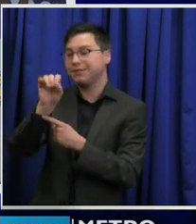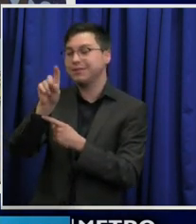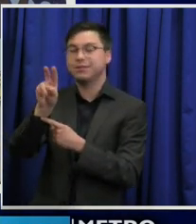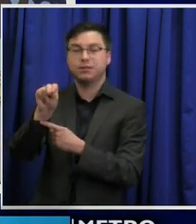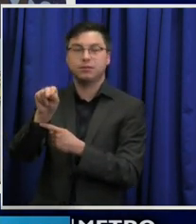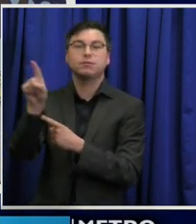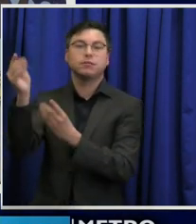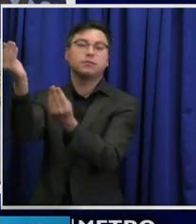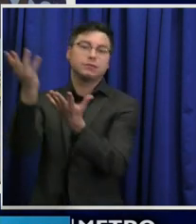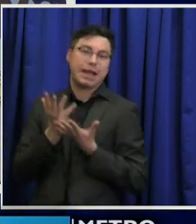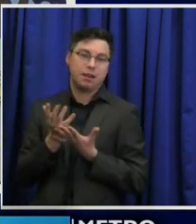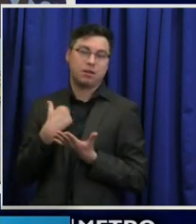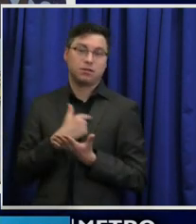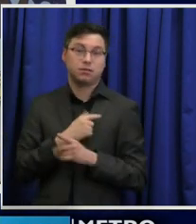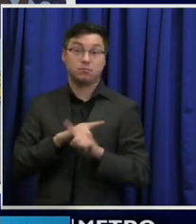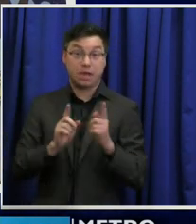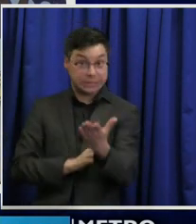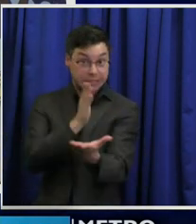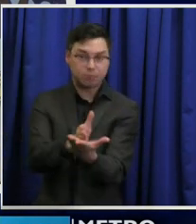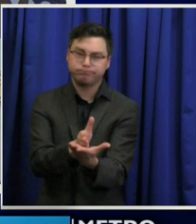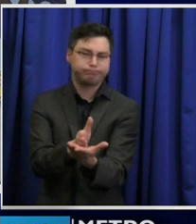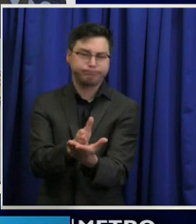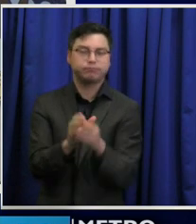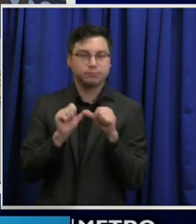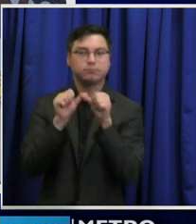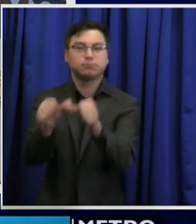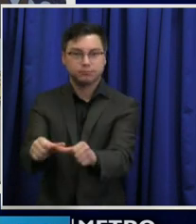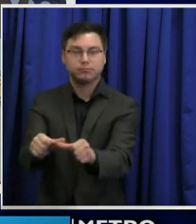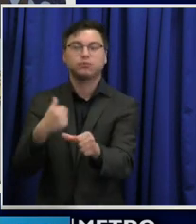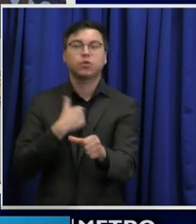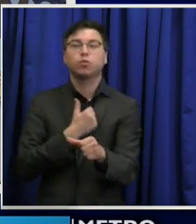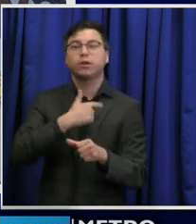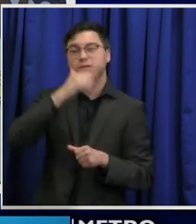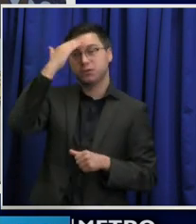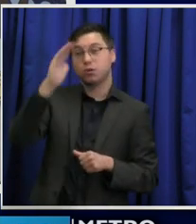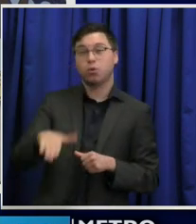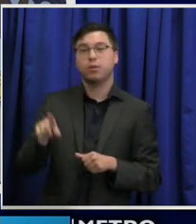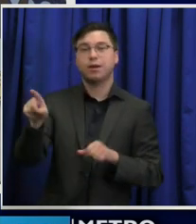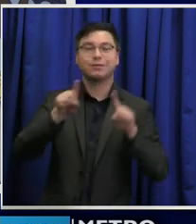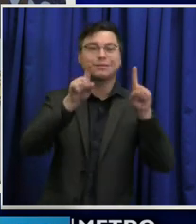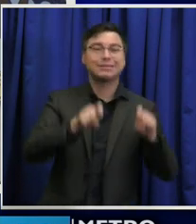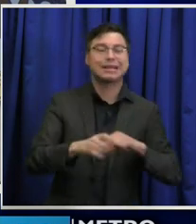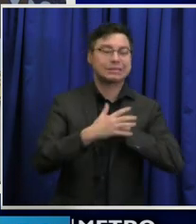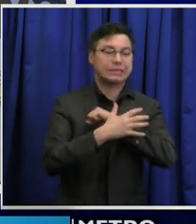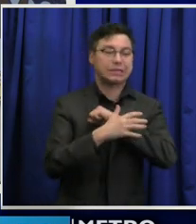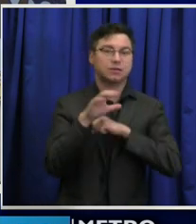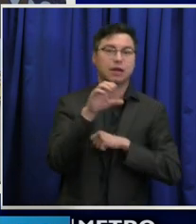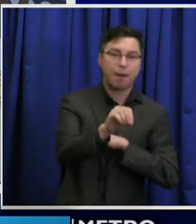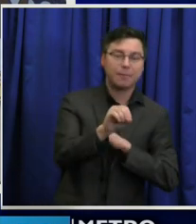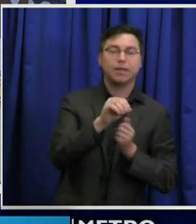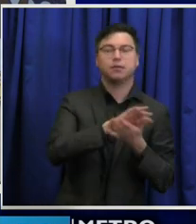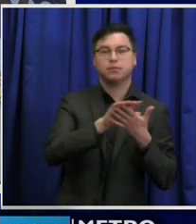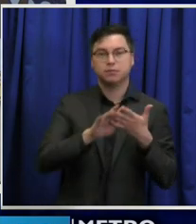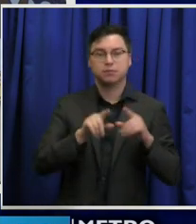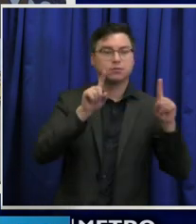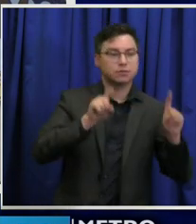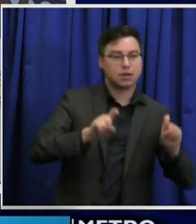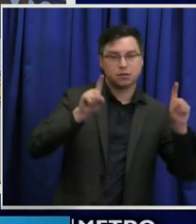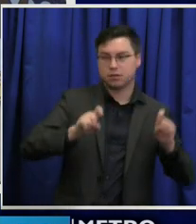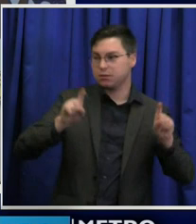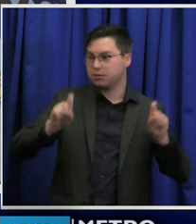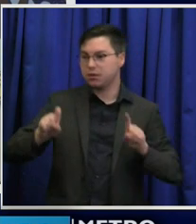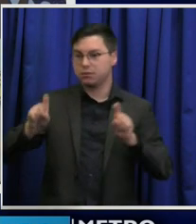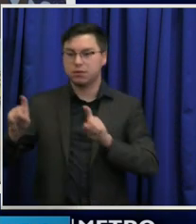that. But we don't stop there. We know that there are a lot of these testing companies that are testing events